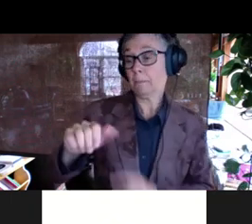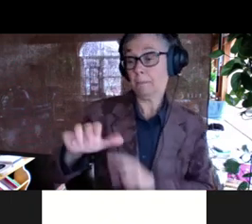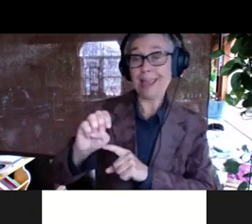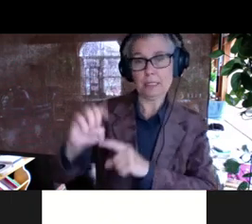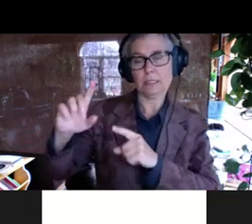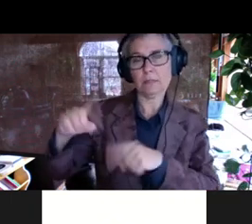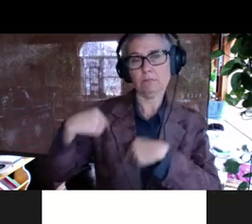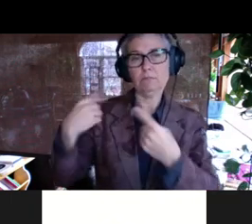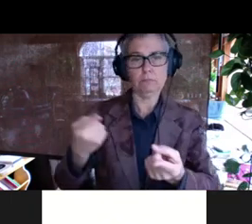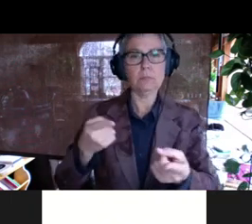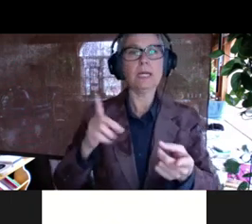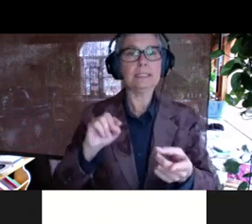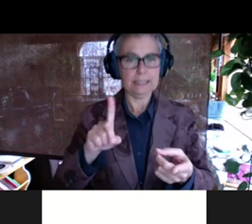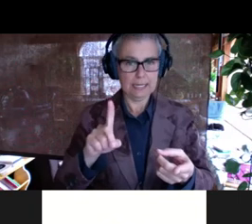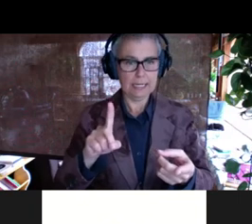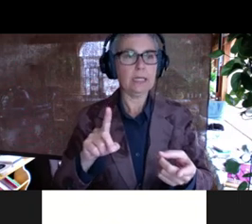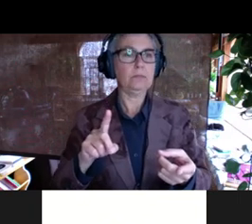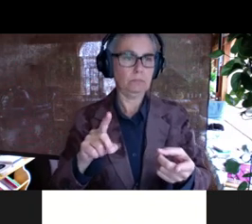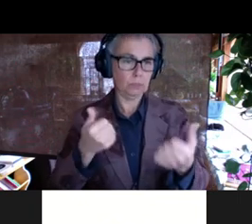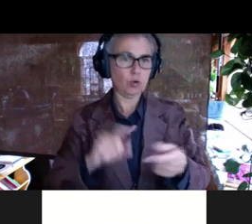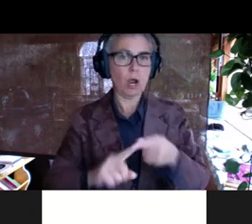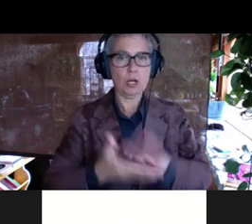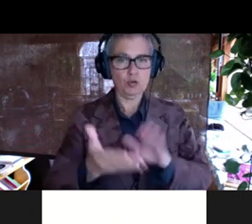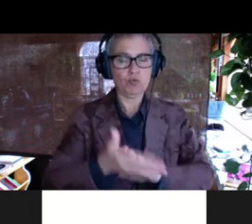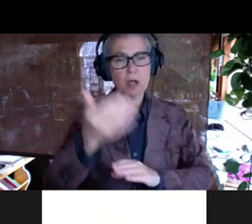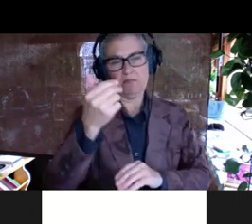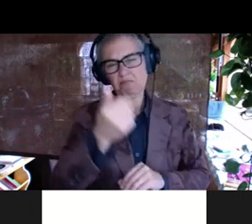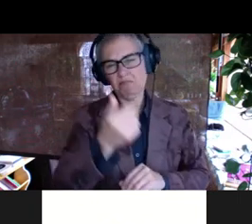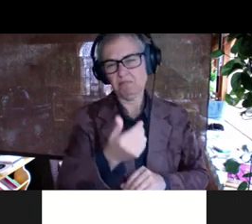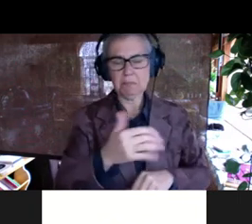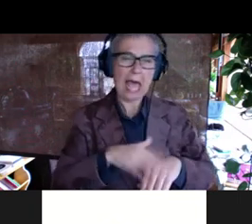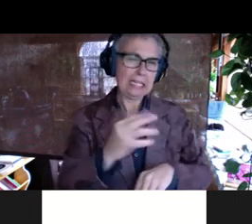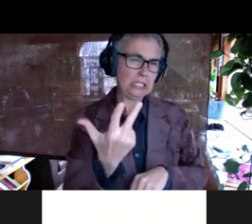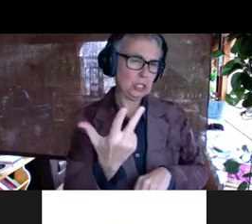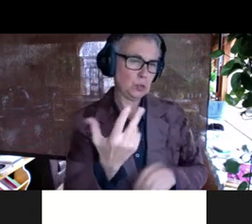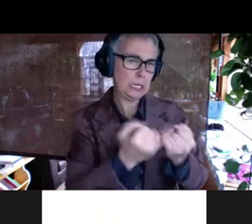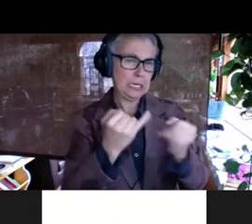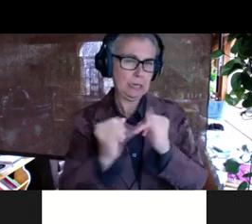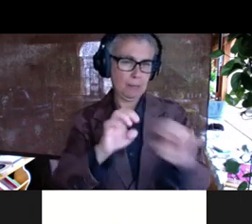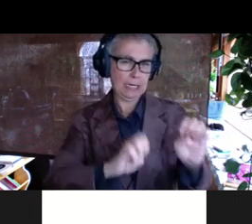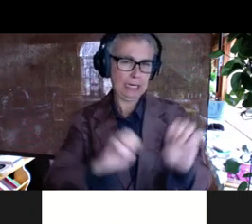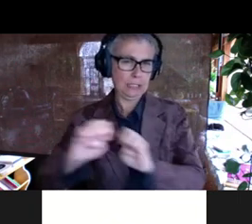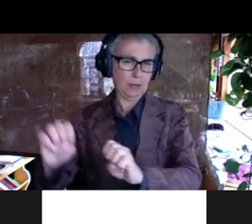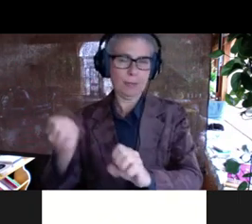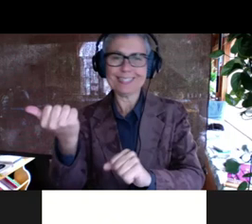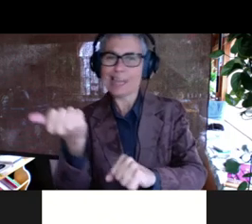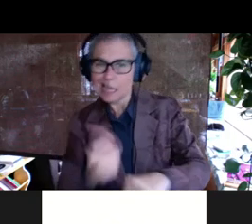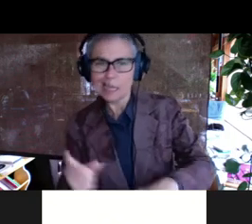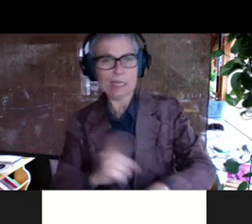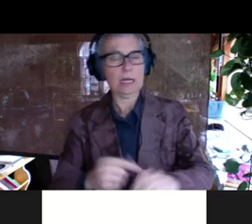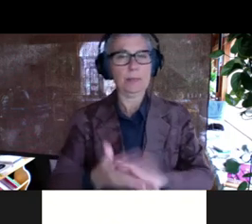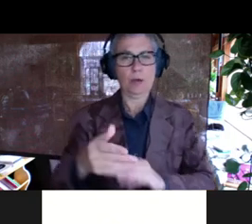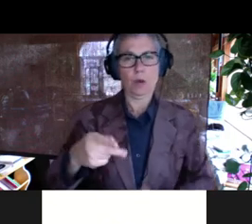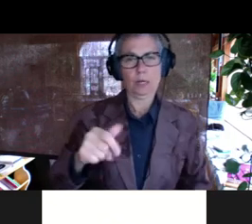time have, have made an effort to run like at least sort of three independent experiments anytime they run a PACE,